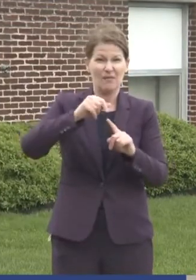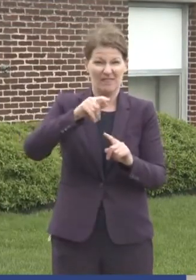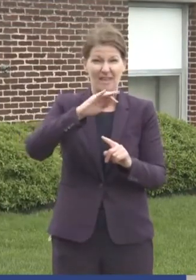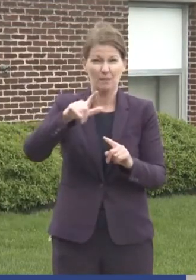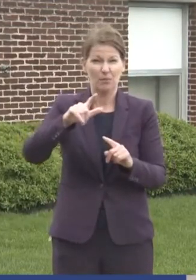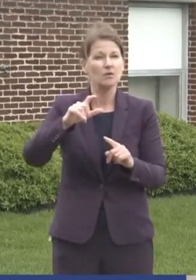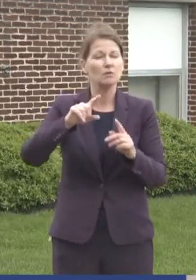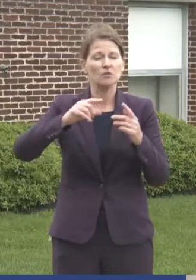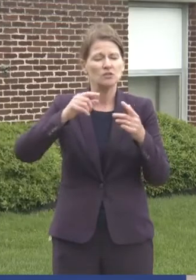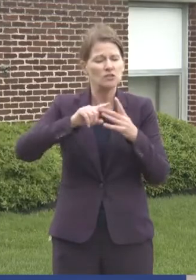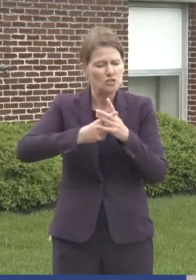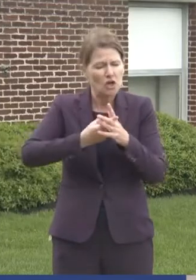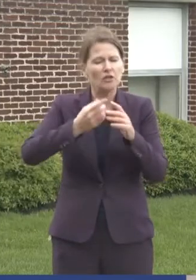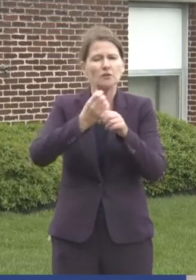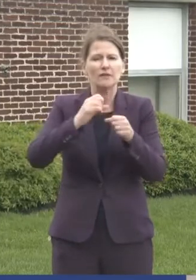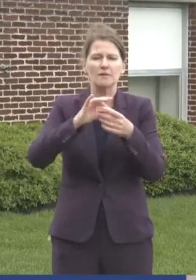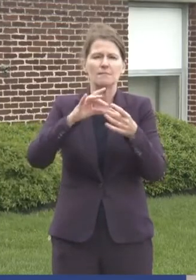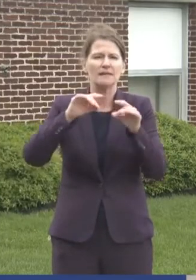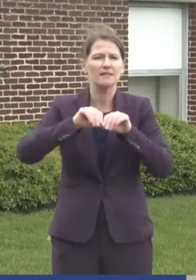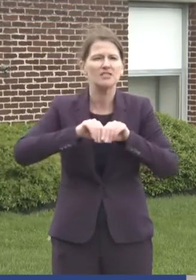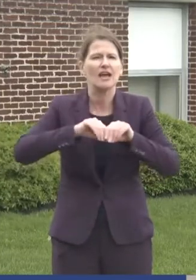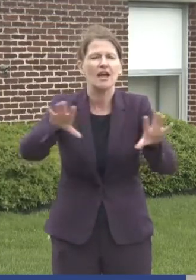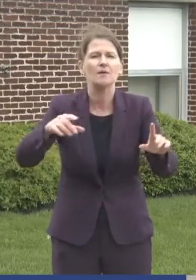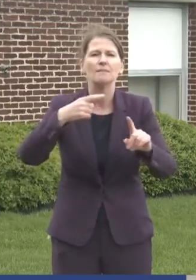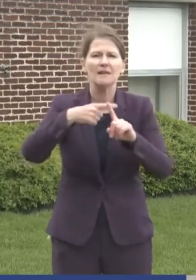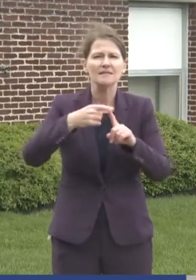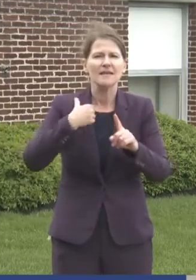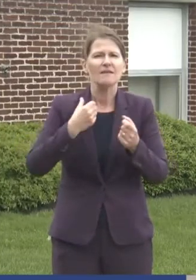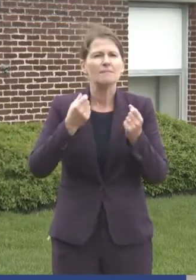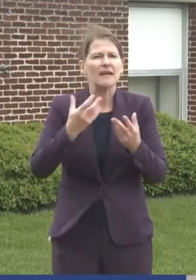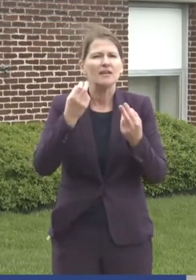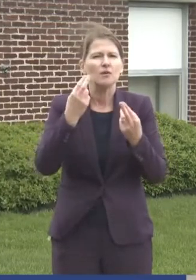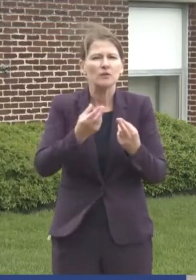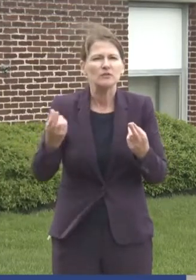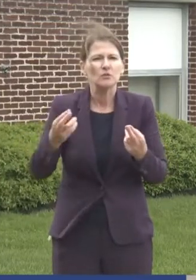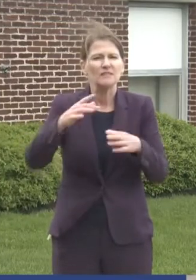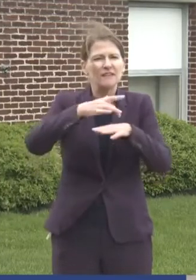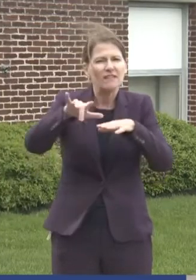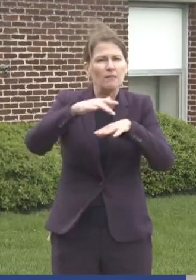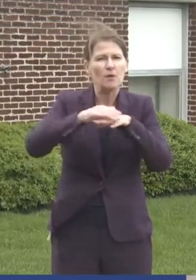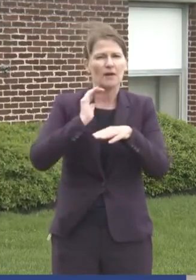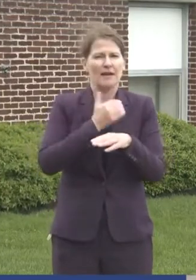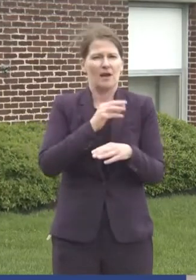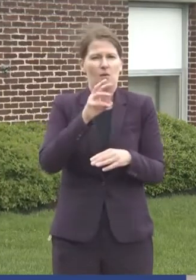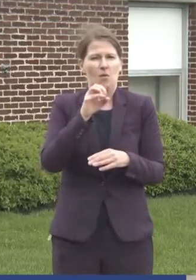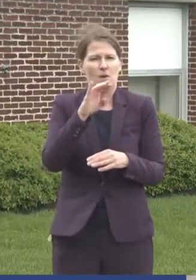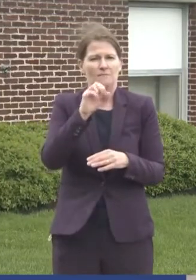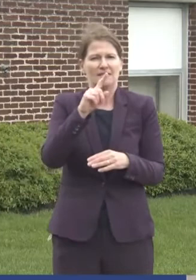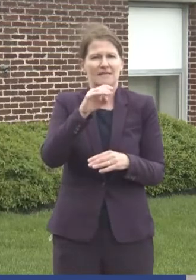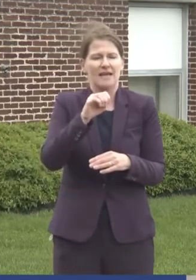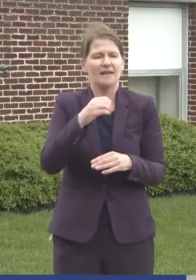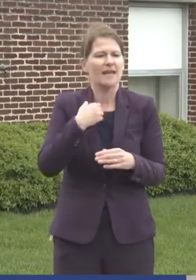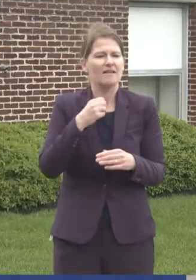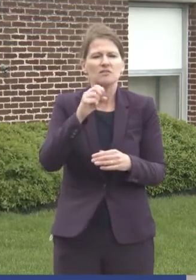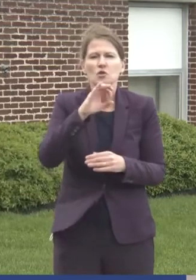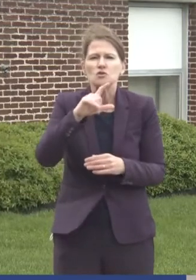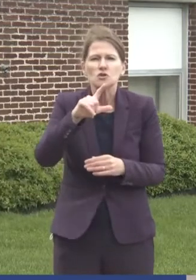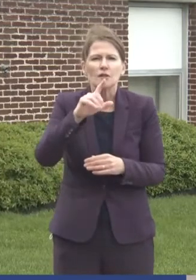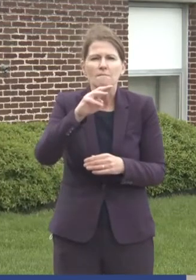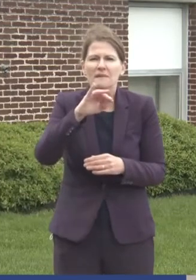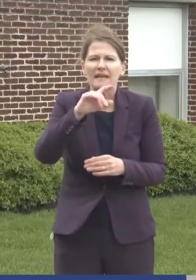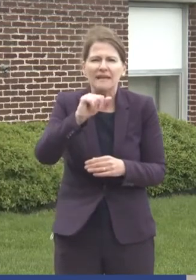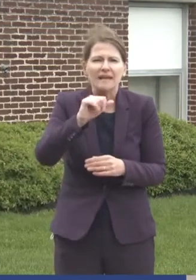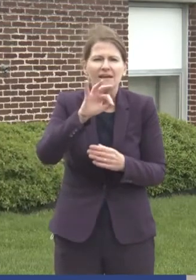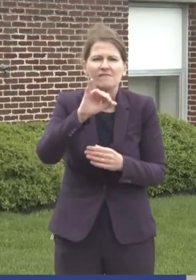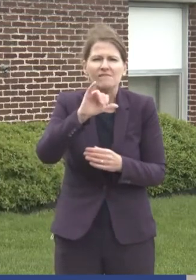are trying to get the message out. We also have a lot of resources available on our website. So we've got social media filters. We've got